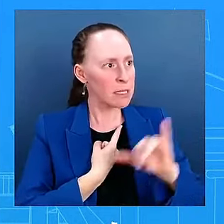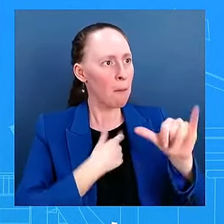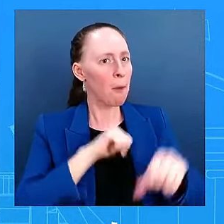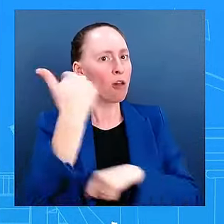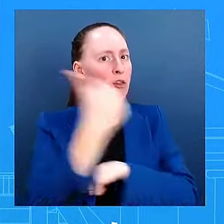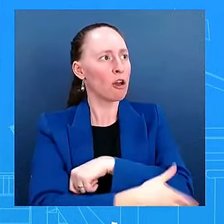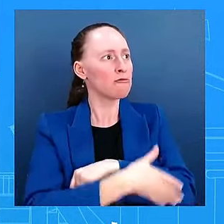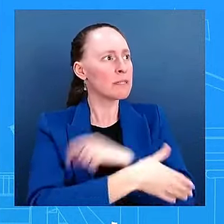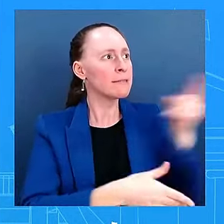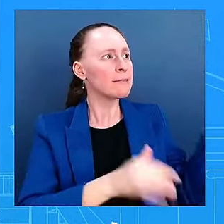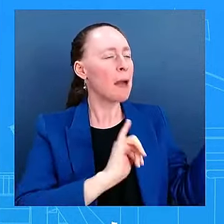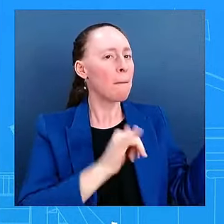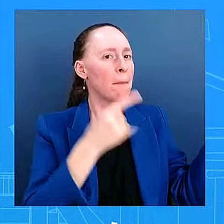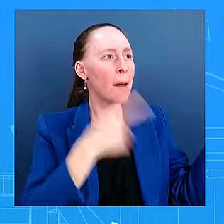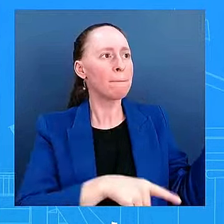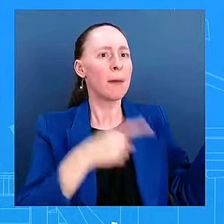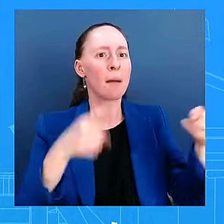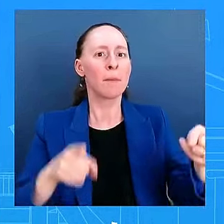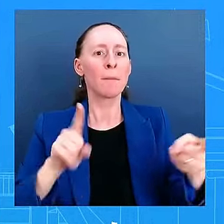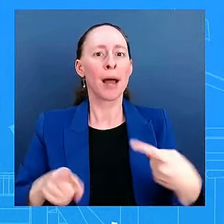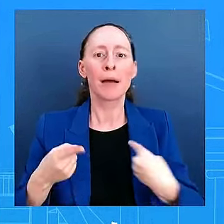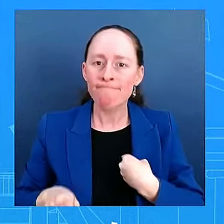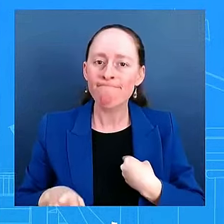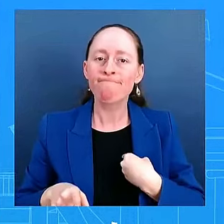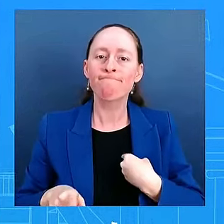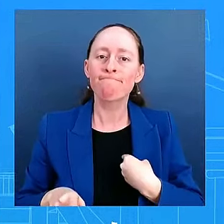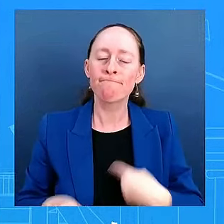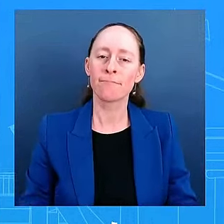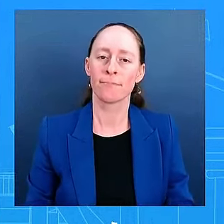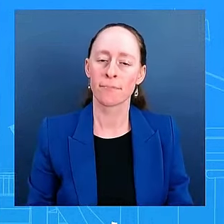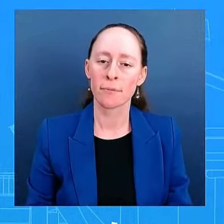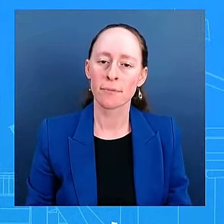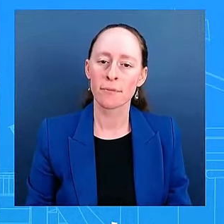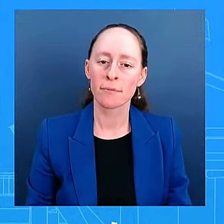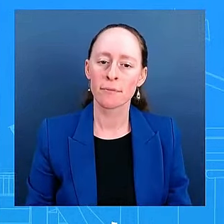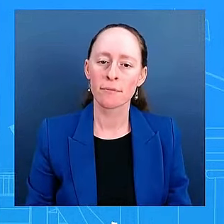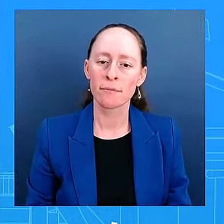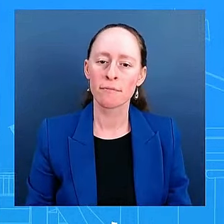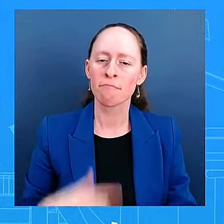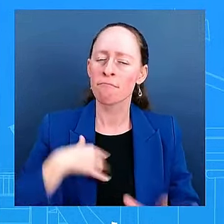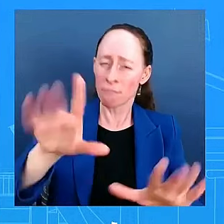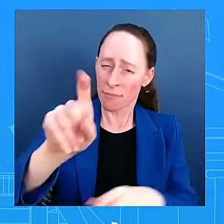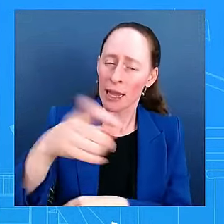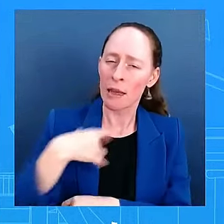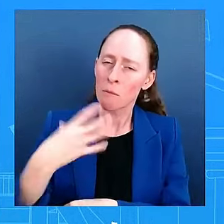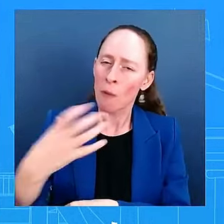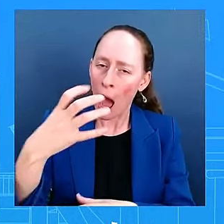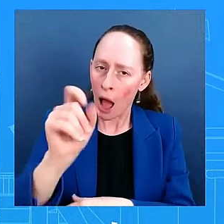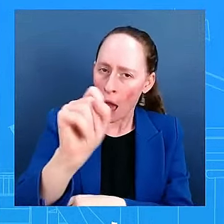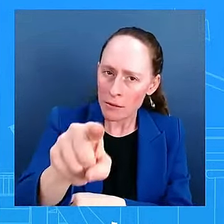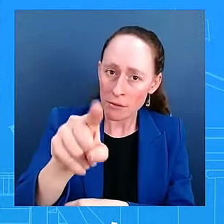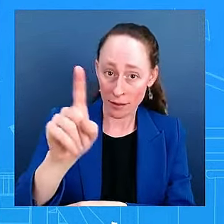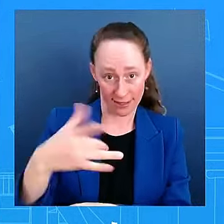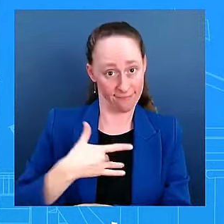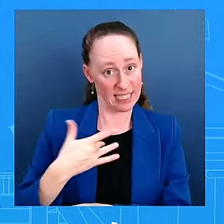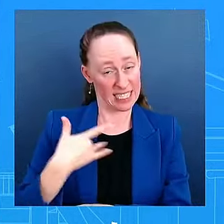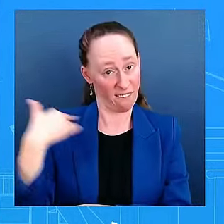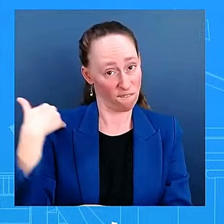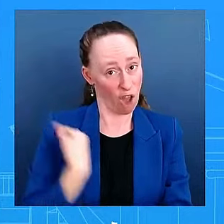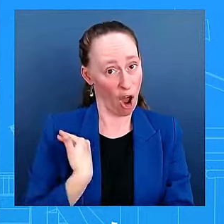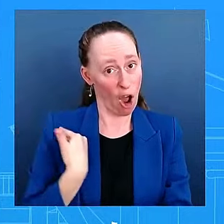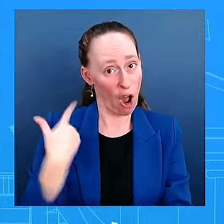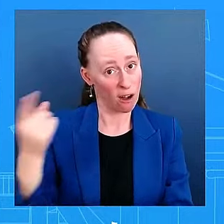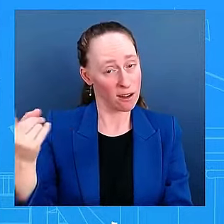responsibility for the outcome? The president understands that he's going to respect the will of the people. That's what he understands. He